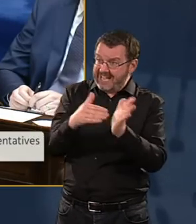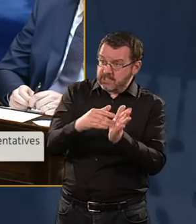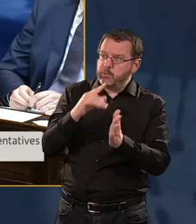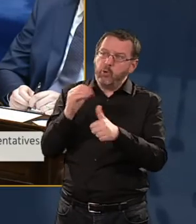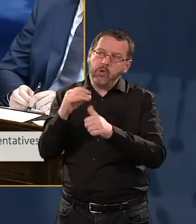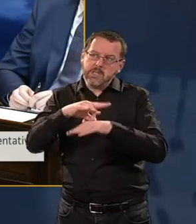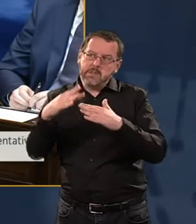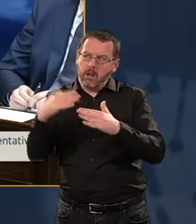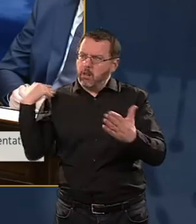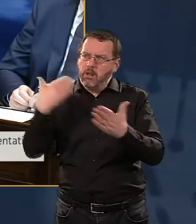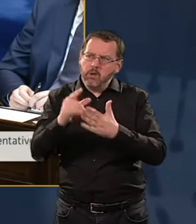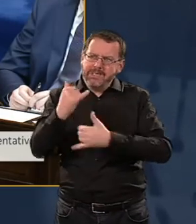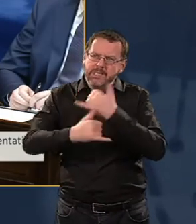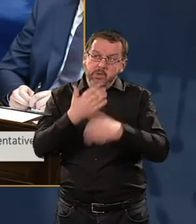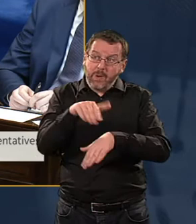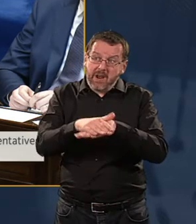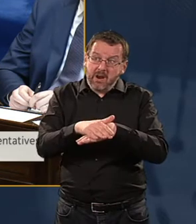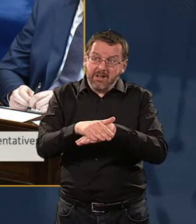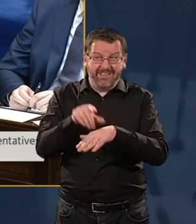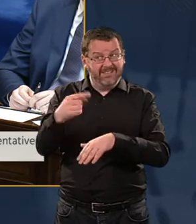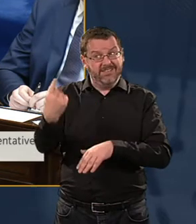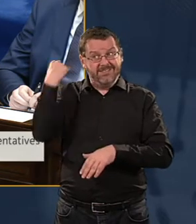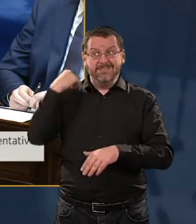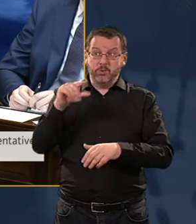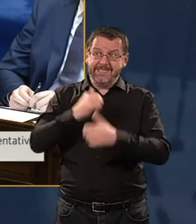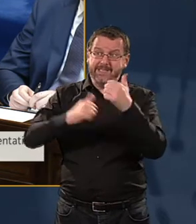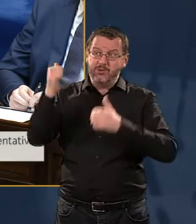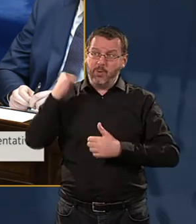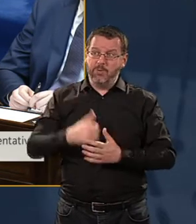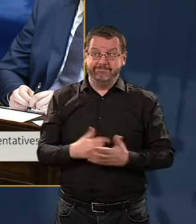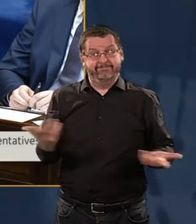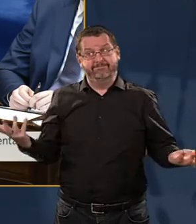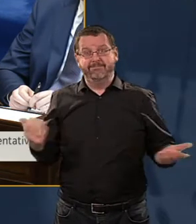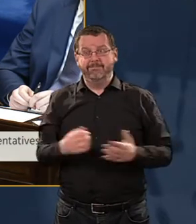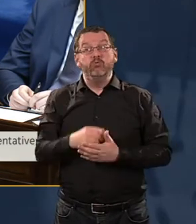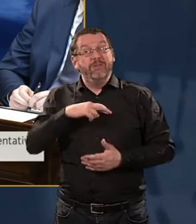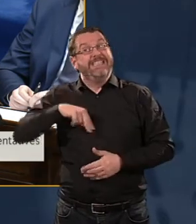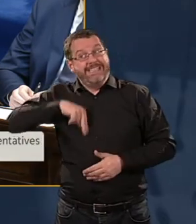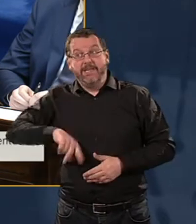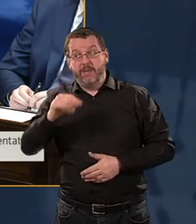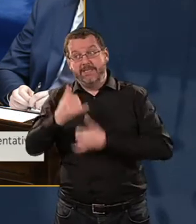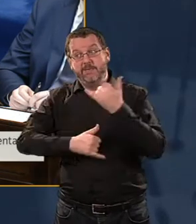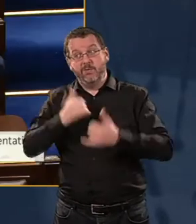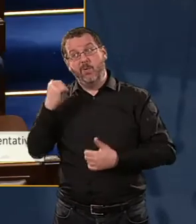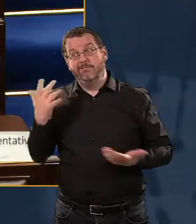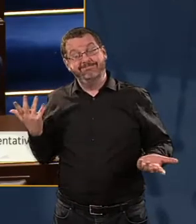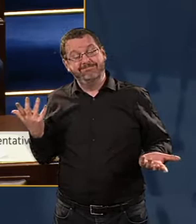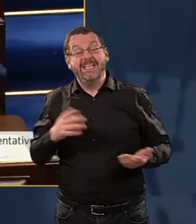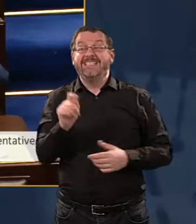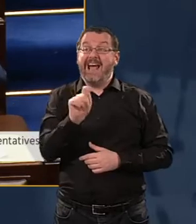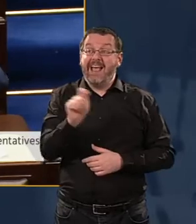built in the last 20 years. That's 20 years ago. It's not far off, 20 years anyway. Tala